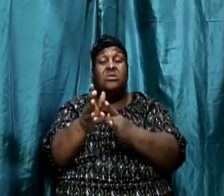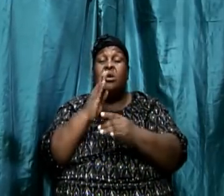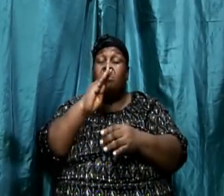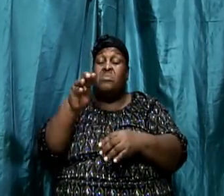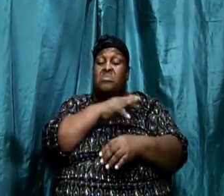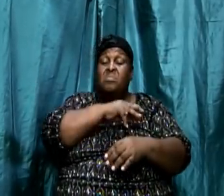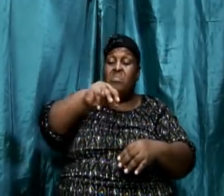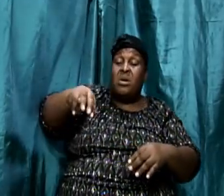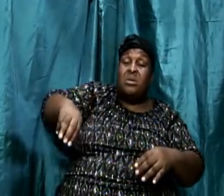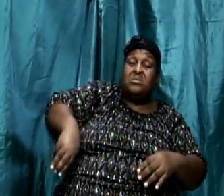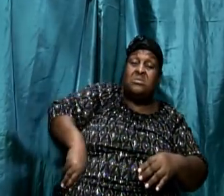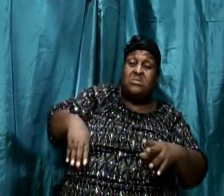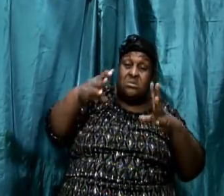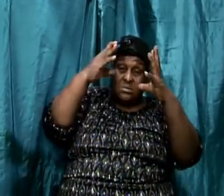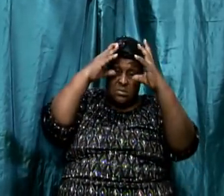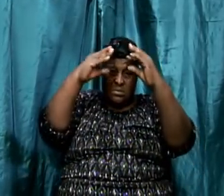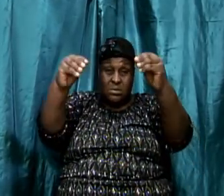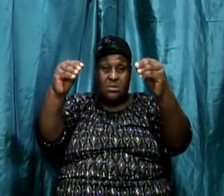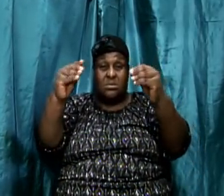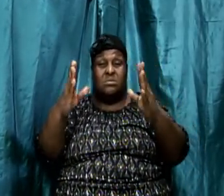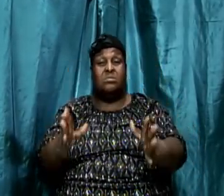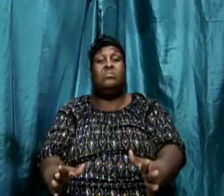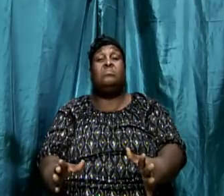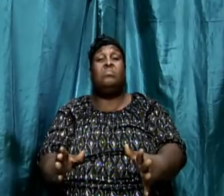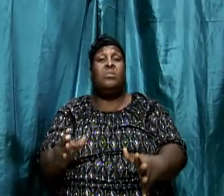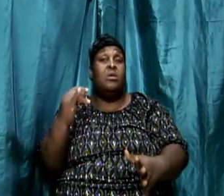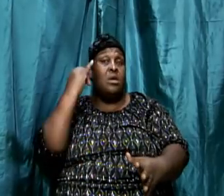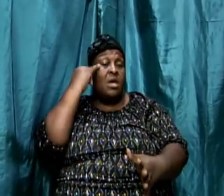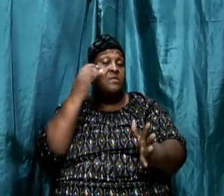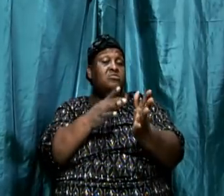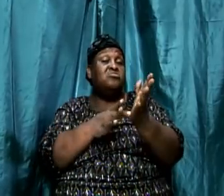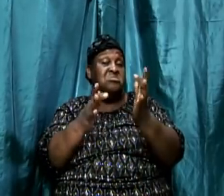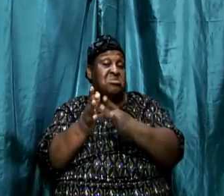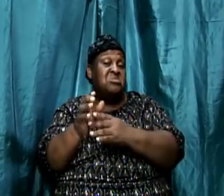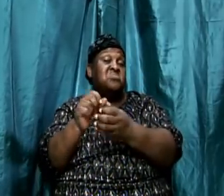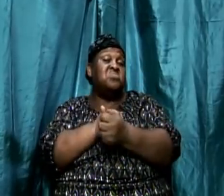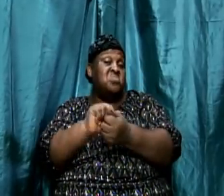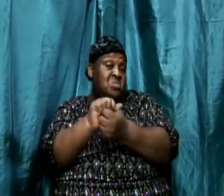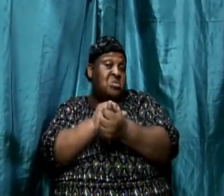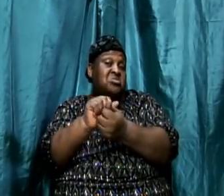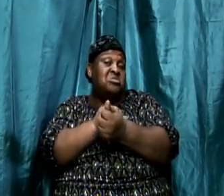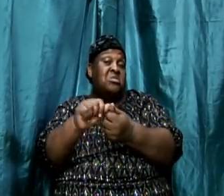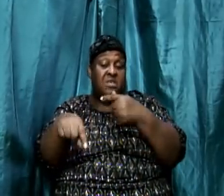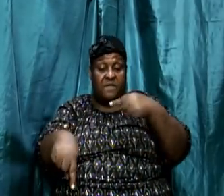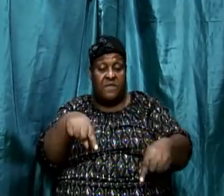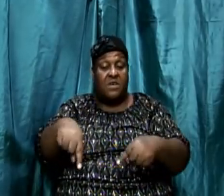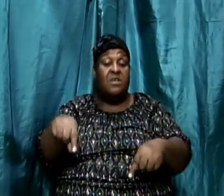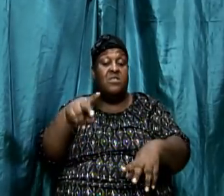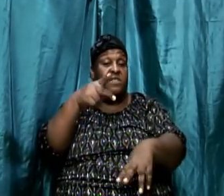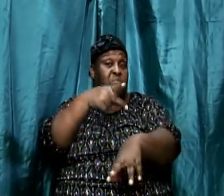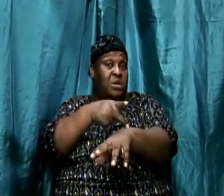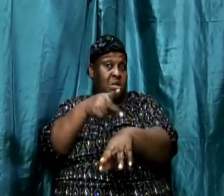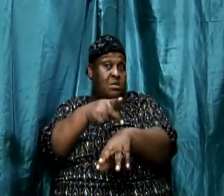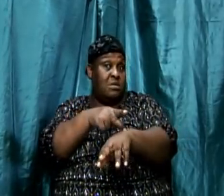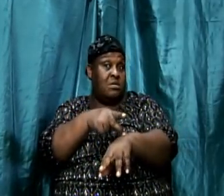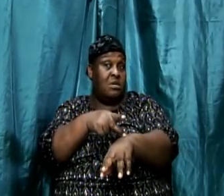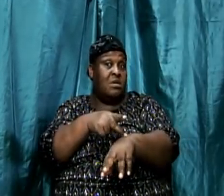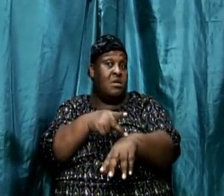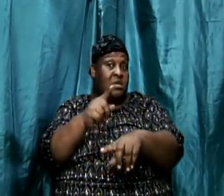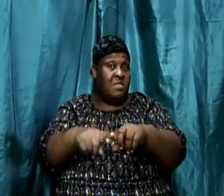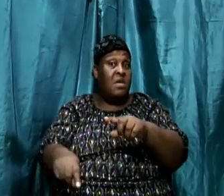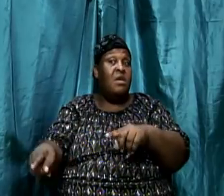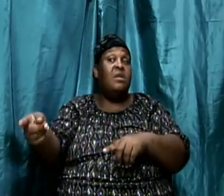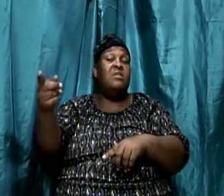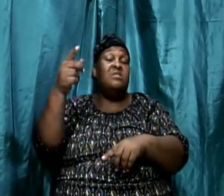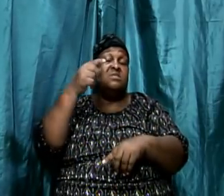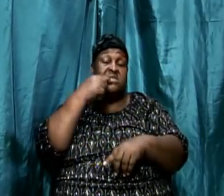the master and the master teacher, then if Jesus was supposed to wash his feet, when Jesus was saying to him that I, Jesus, have now become your servant.